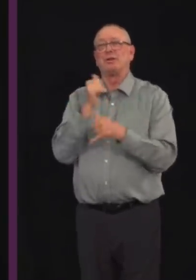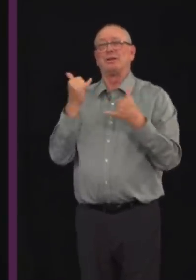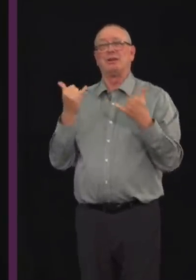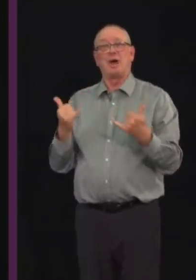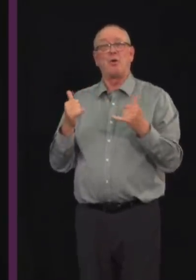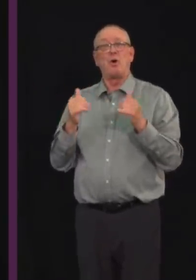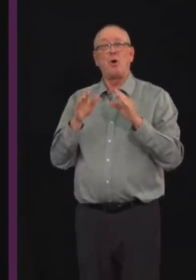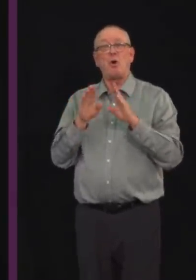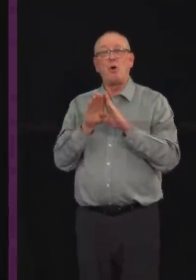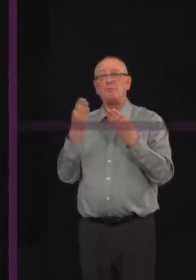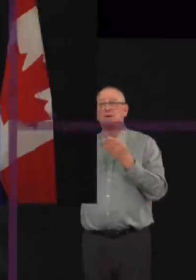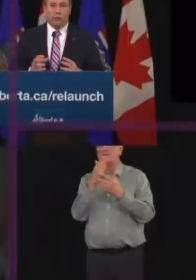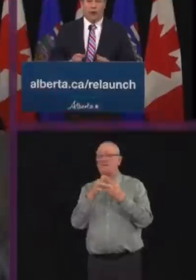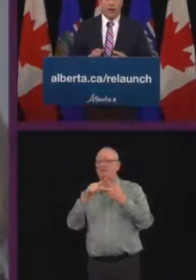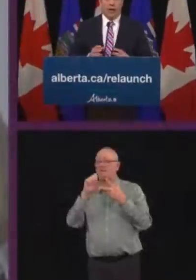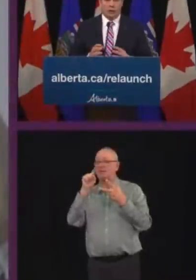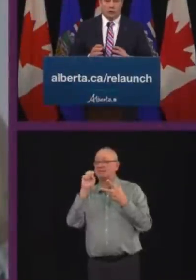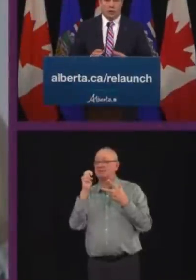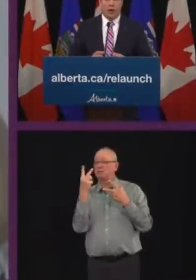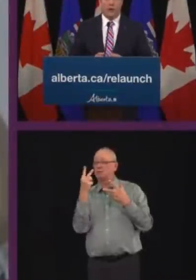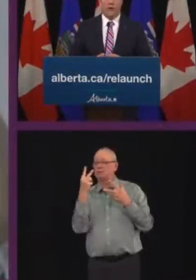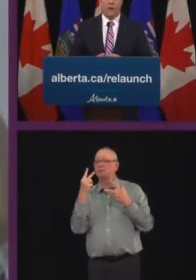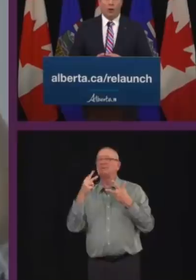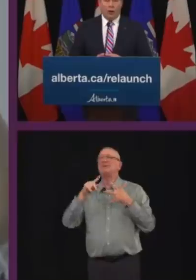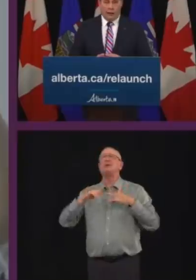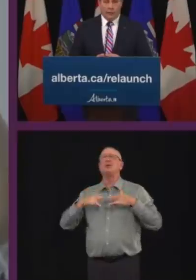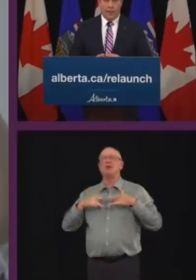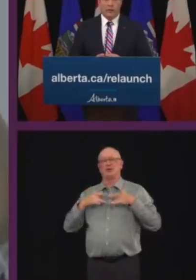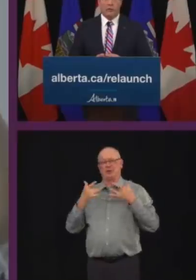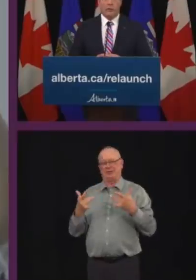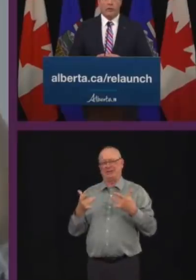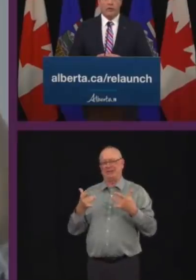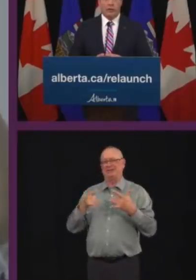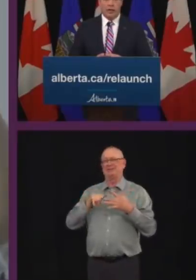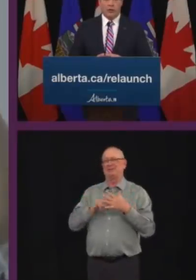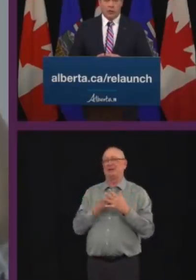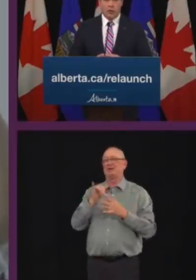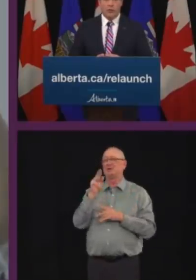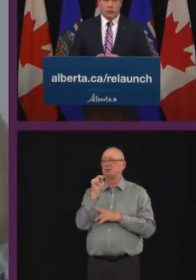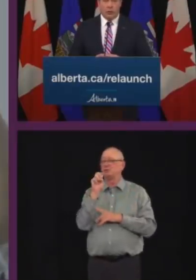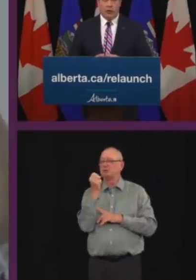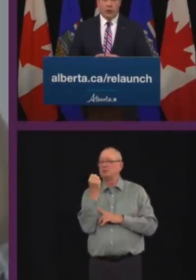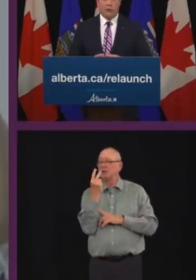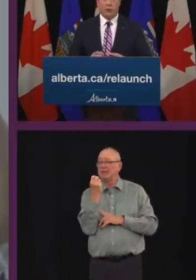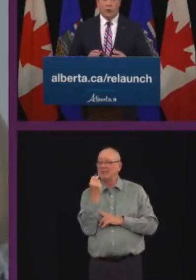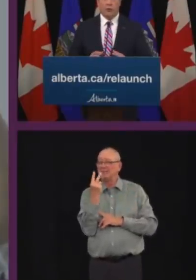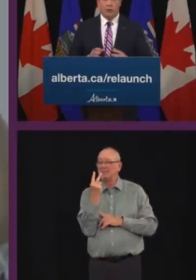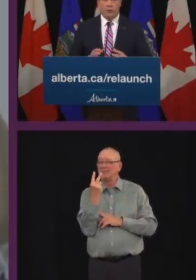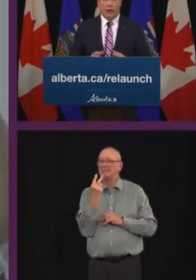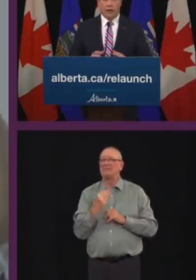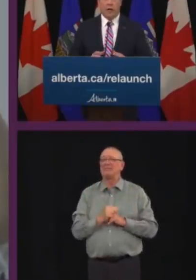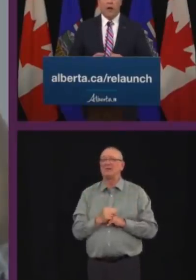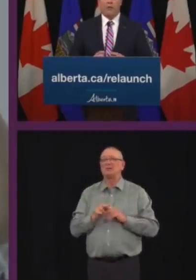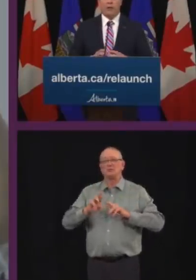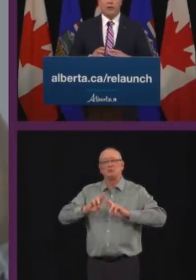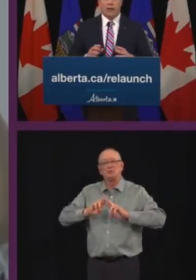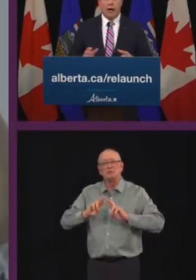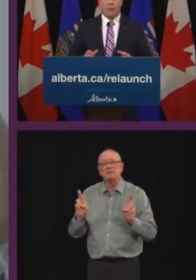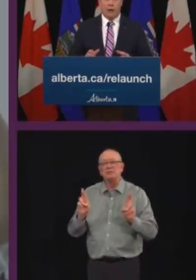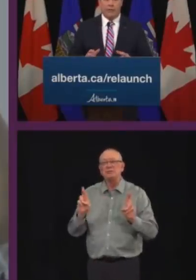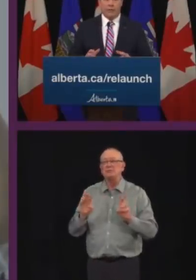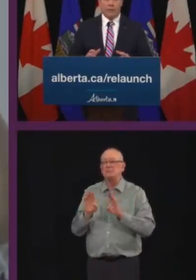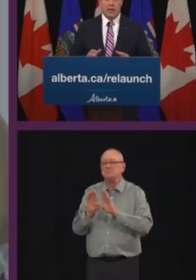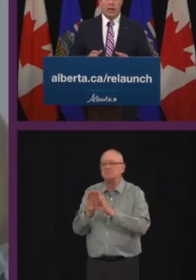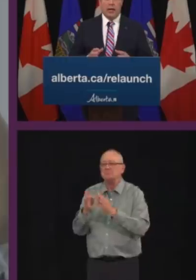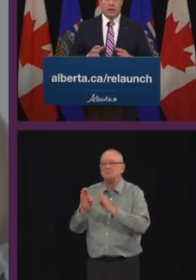to open our economy. This Friday, June 12th, well ahead of schedule, stage two of the relaunch will go into effect for the